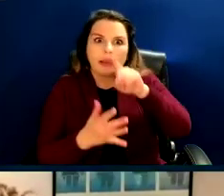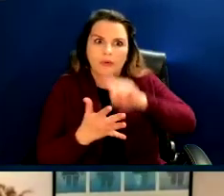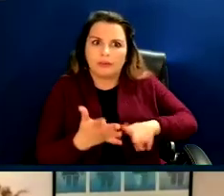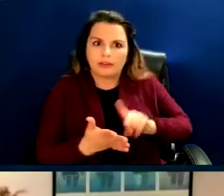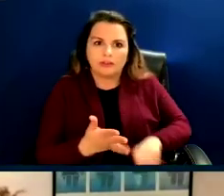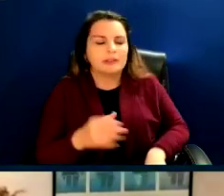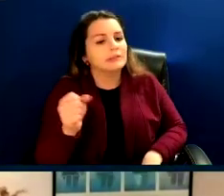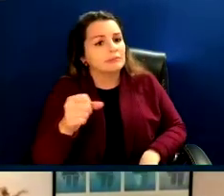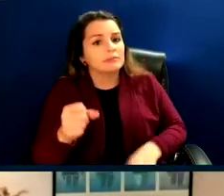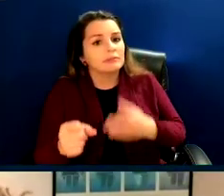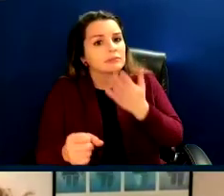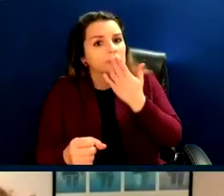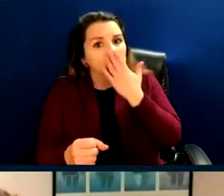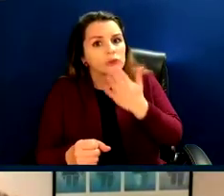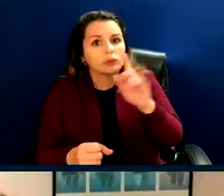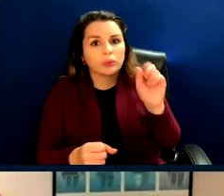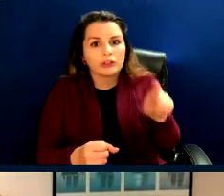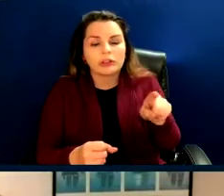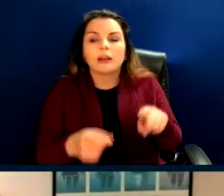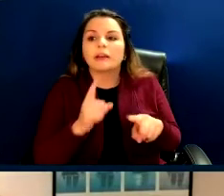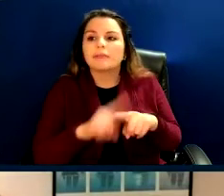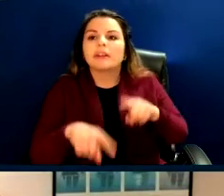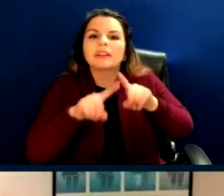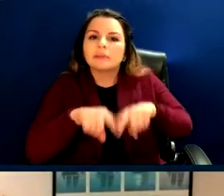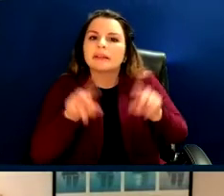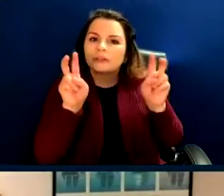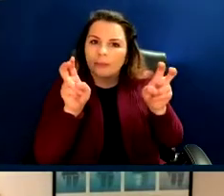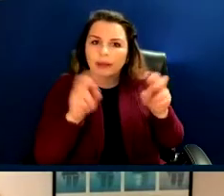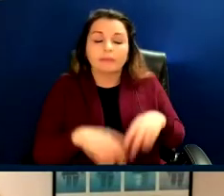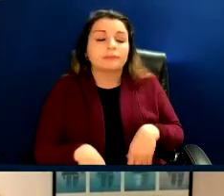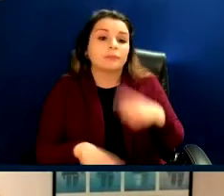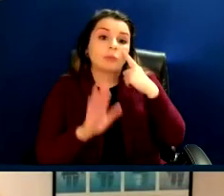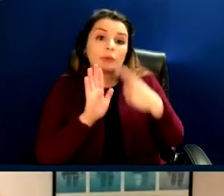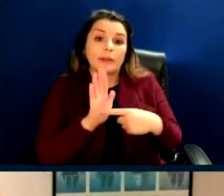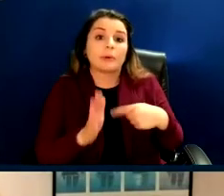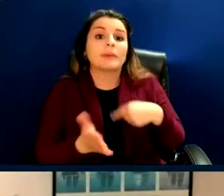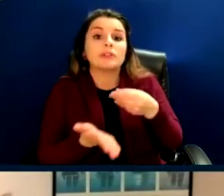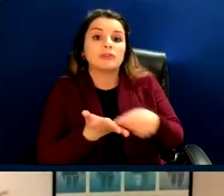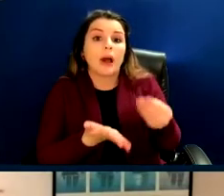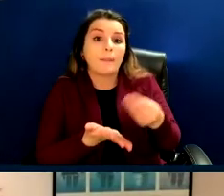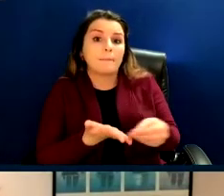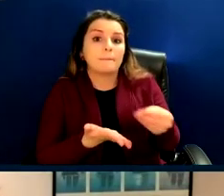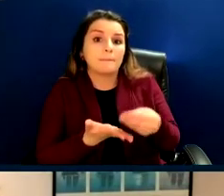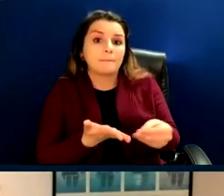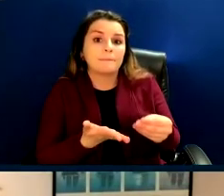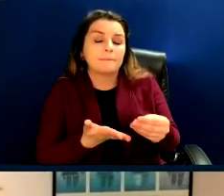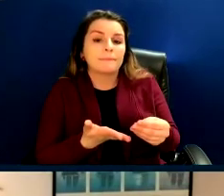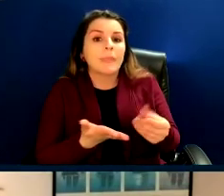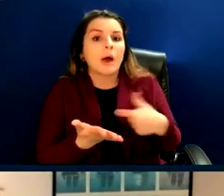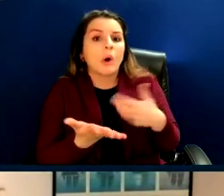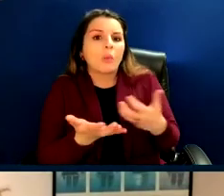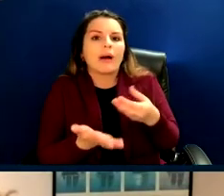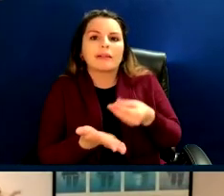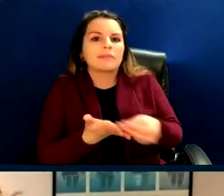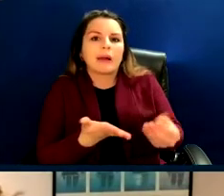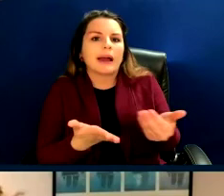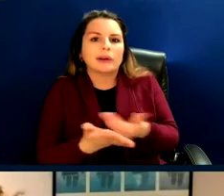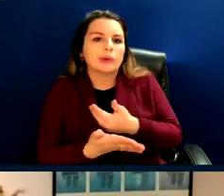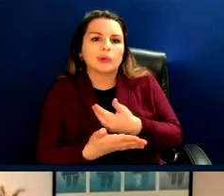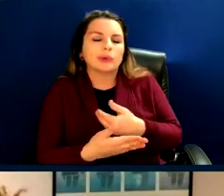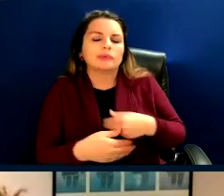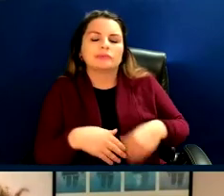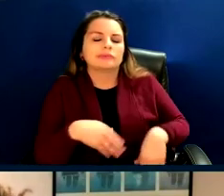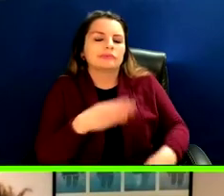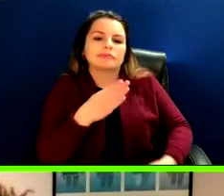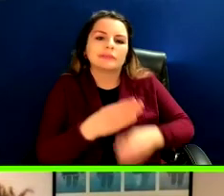such a great question. It really depends on what it is. So if I'm shopping, I'm looking for new cleats for my son,